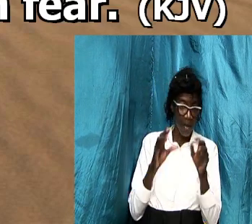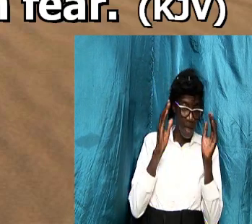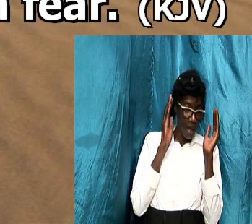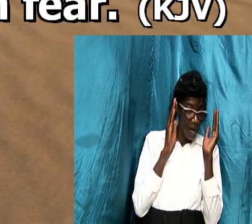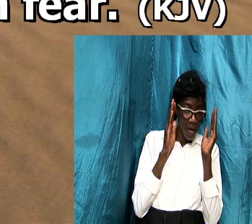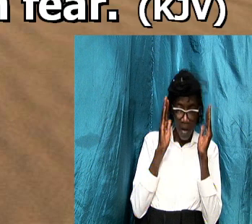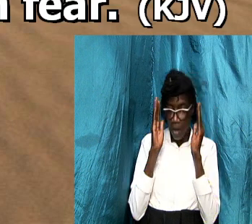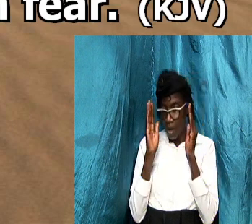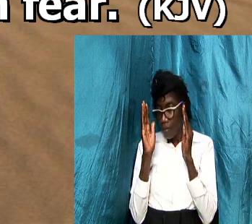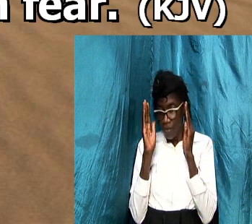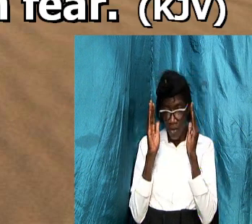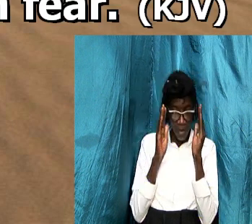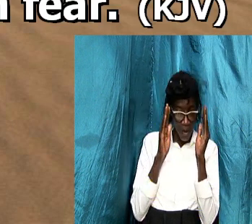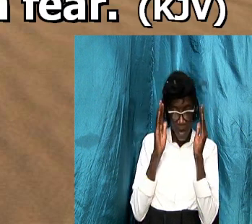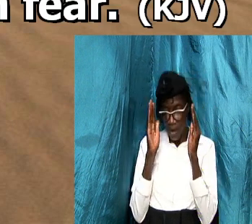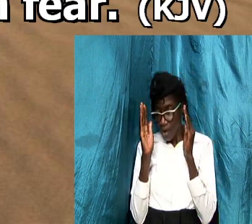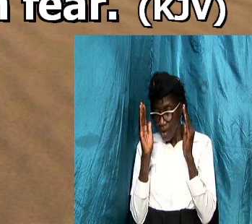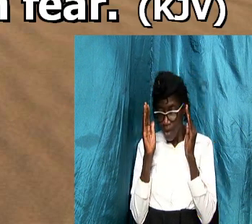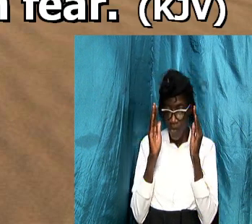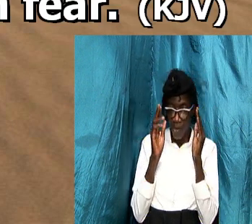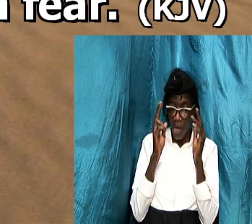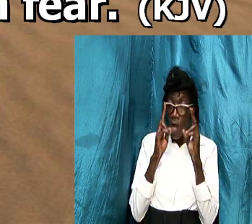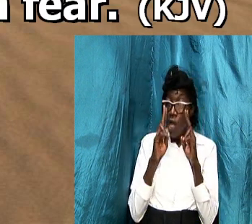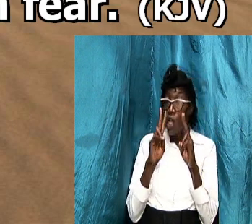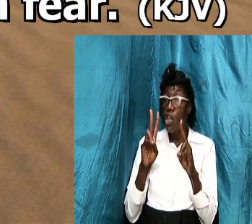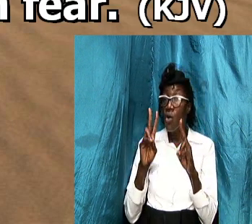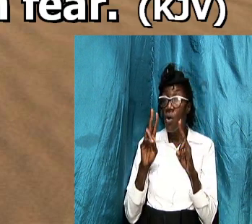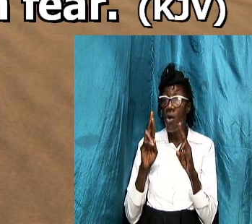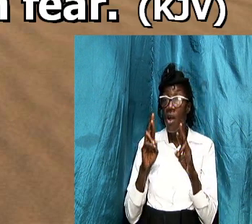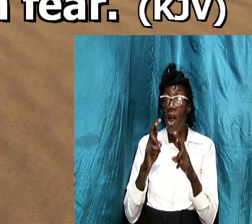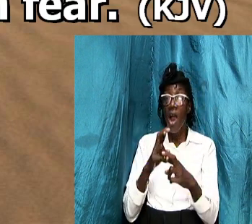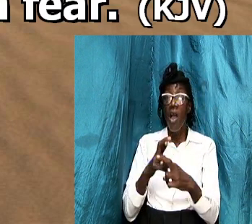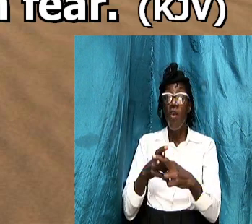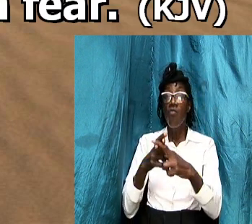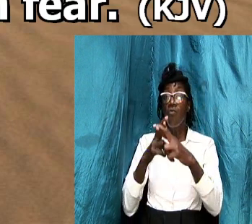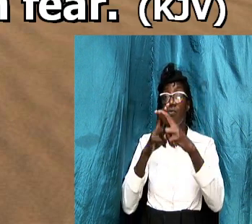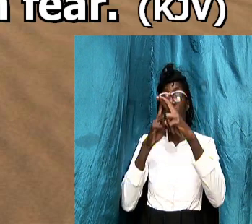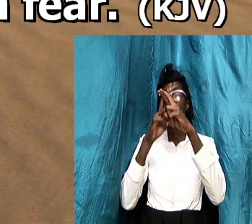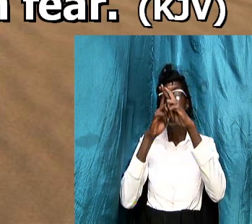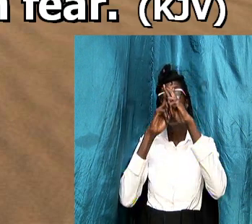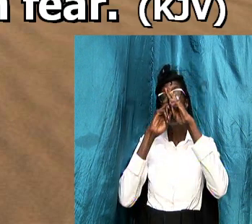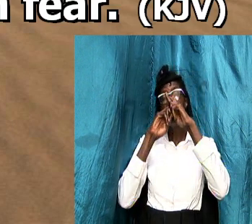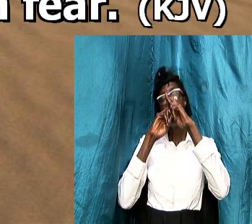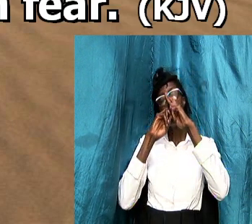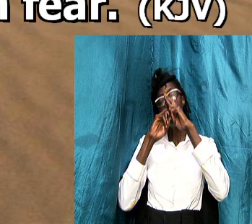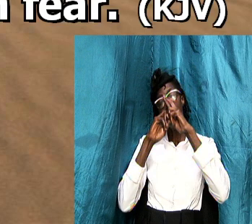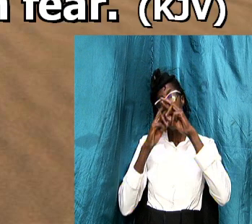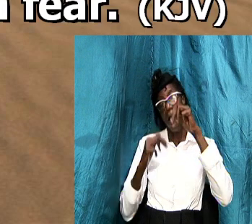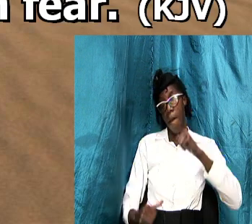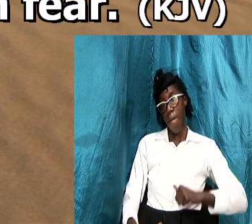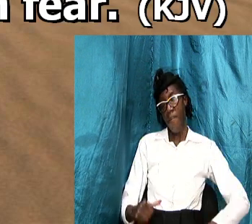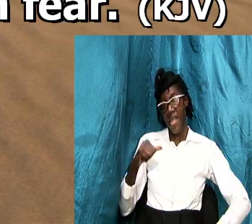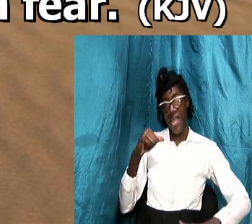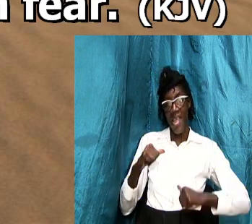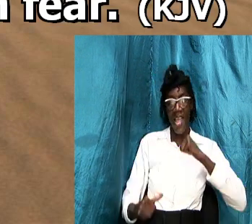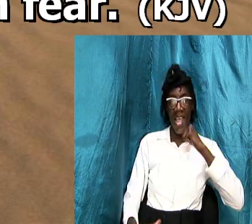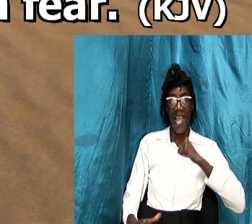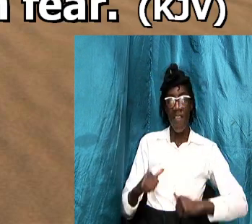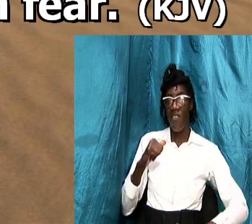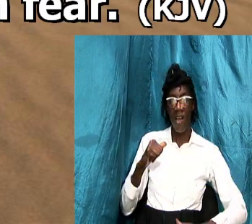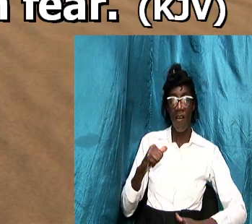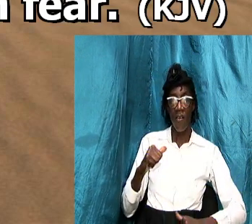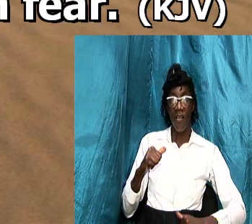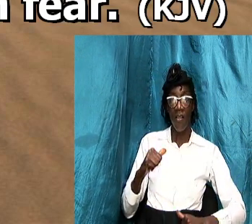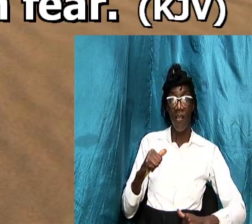chaste and respectful attitude or behavior now this is very